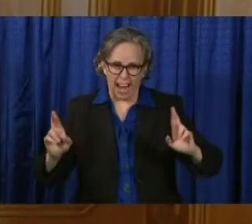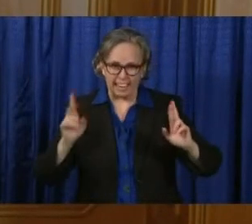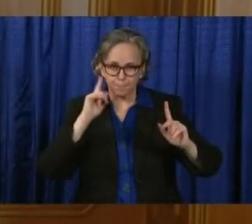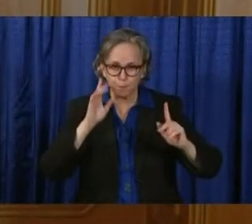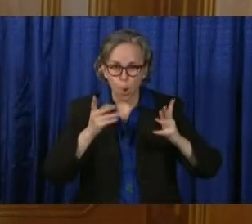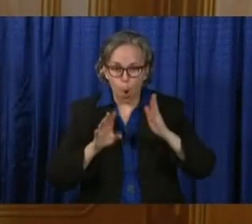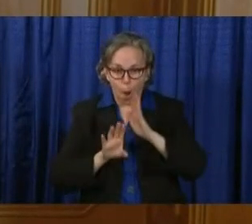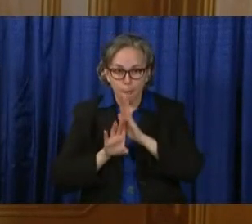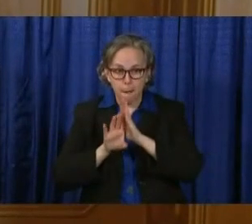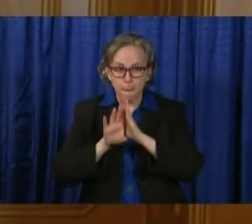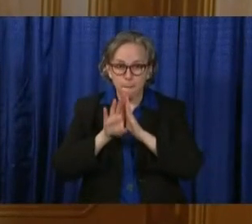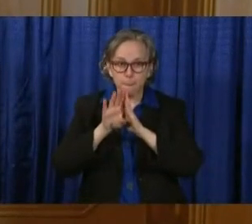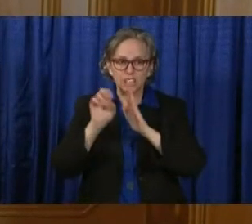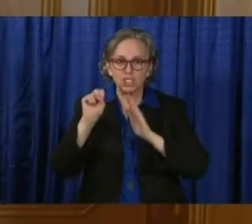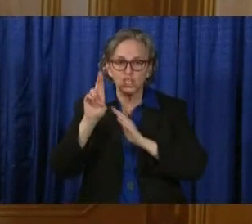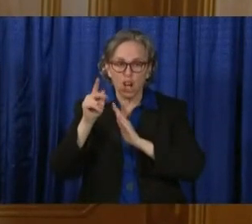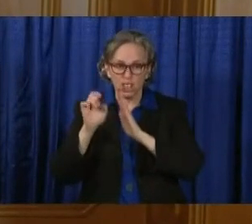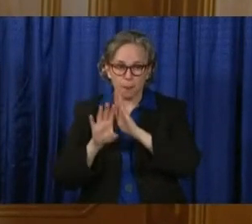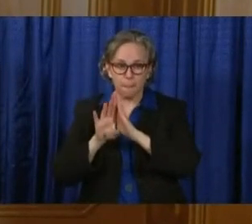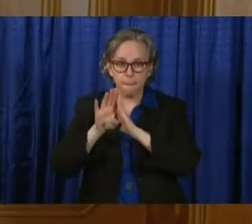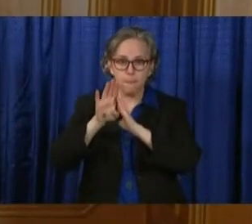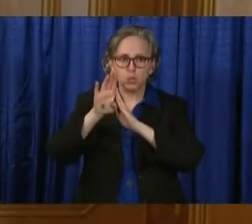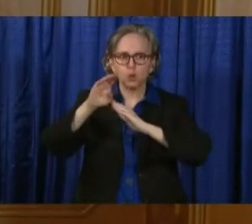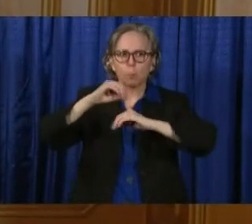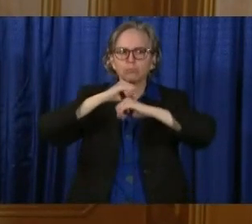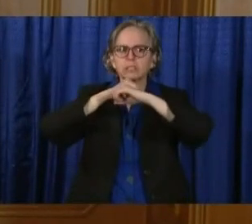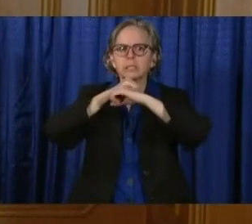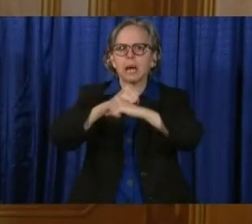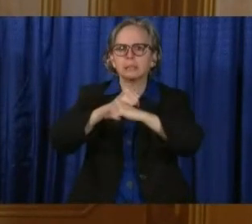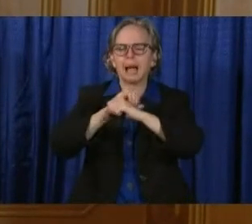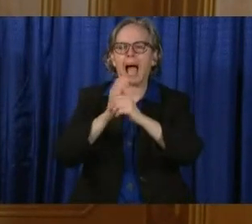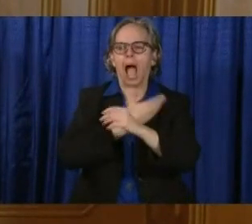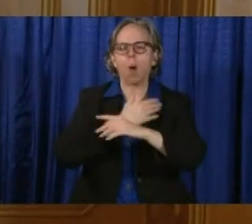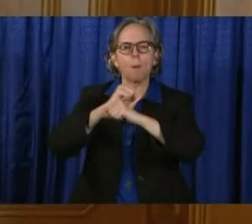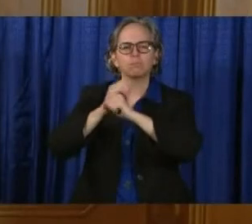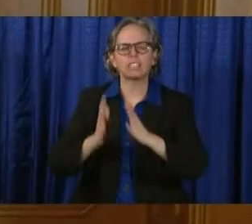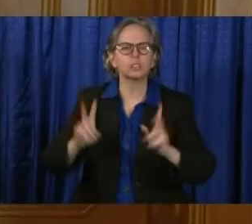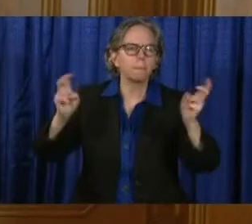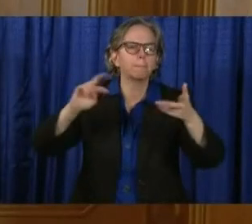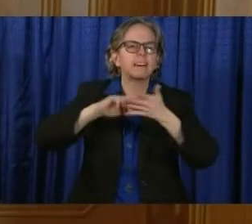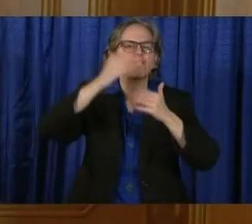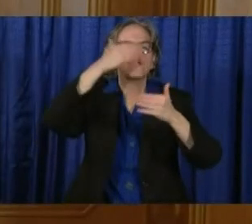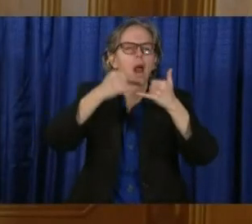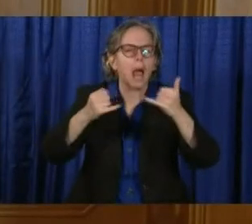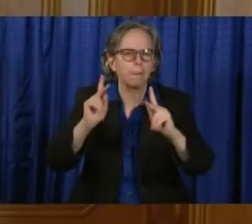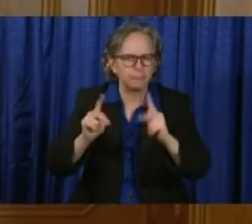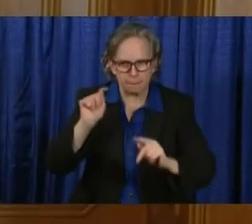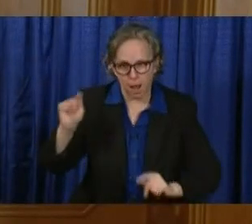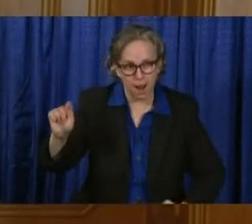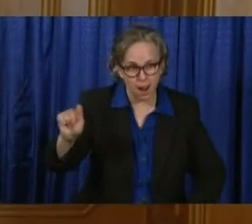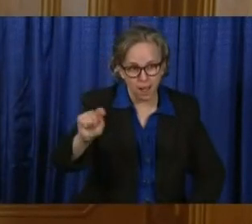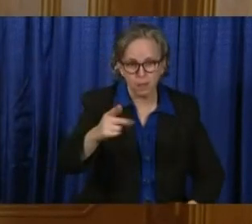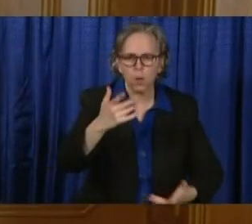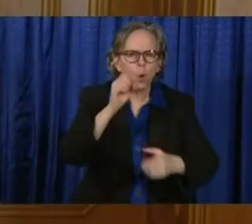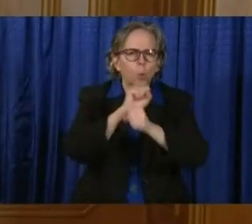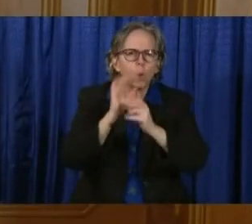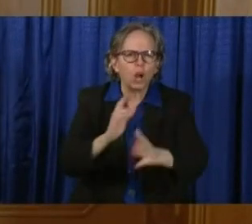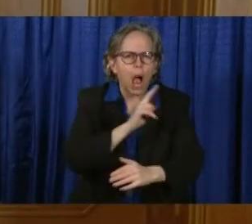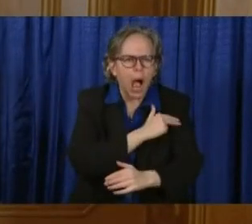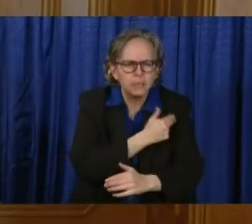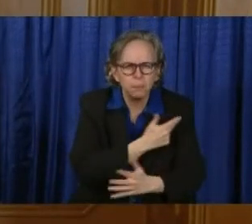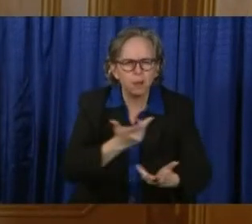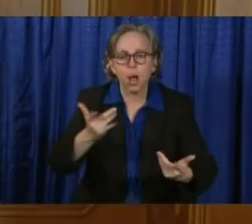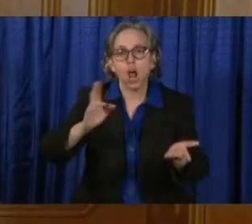protectors. Men and women who in the front lines, who I hear from, who are in hospitals, who are in nursing